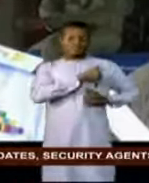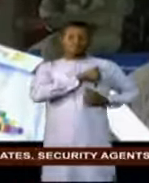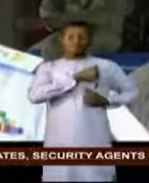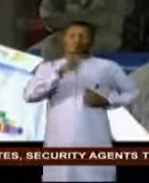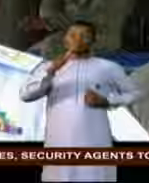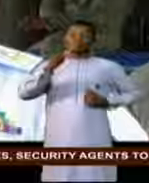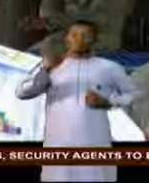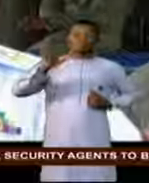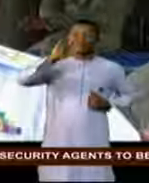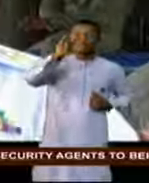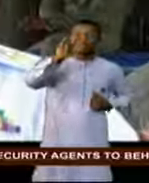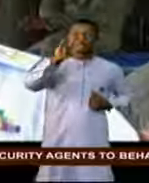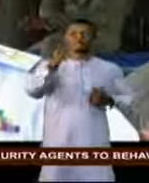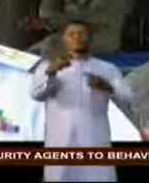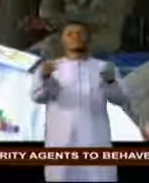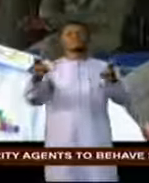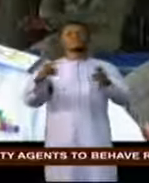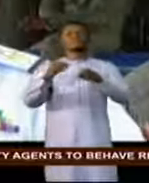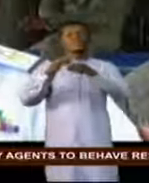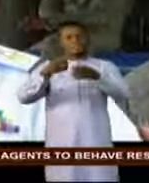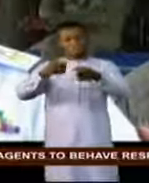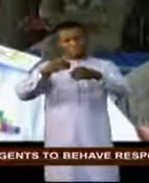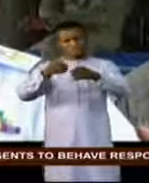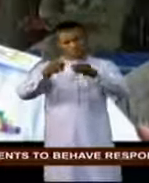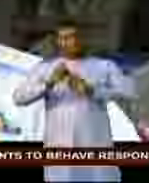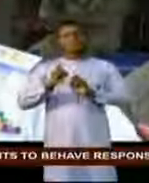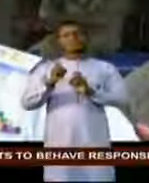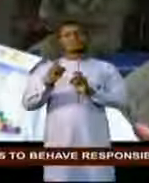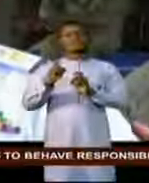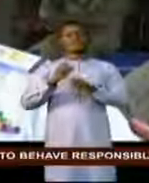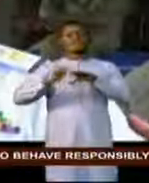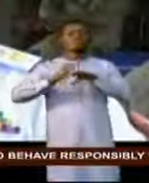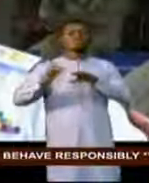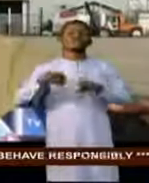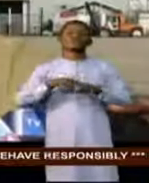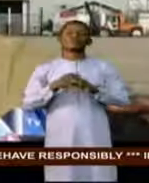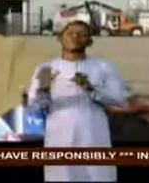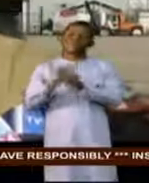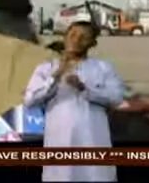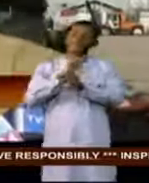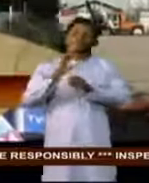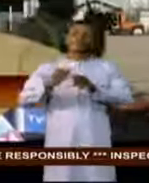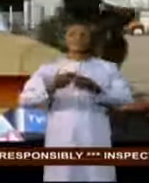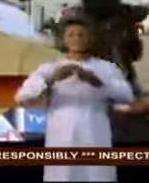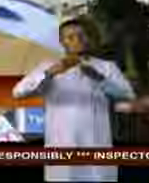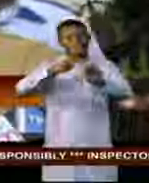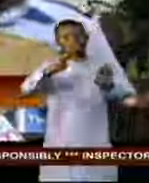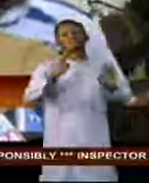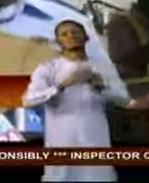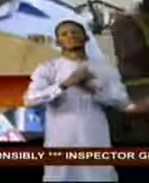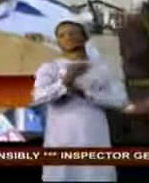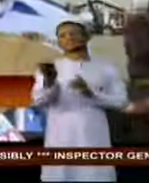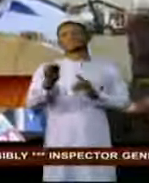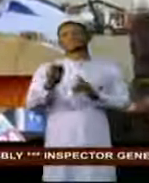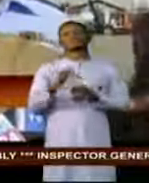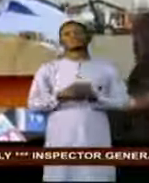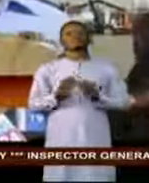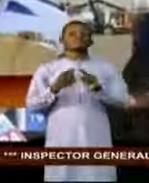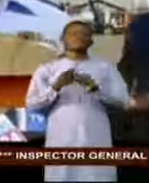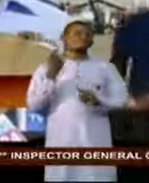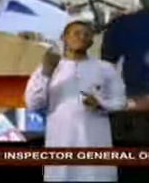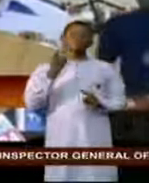them just give us the empty cylinders and we will take them, fill them and deliver back to them. On behalf of the beneficiaries,